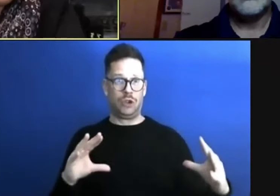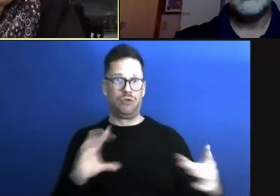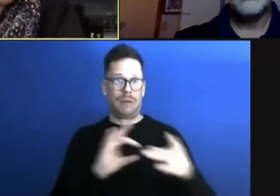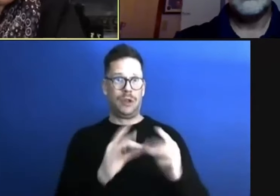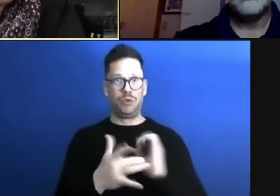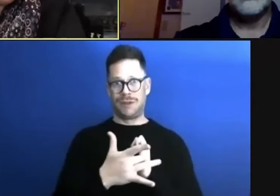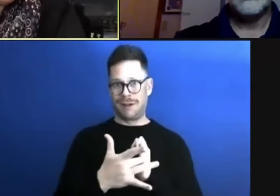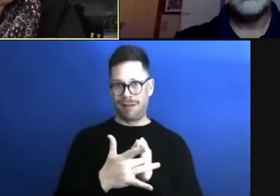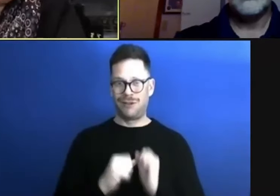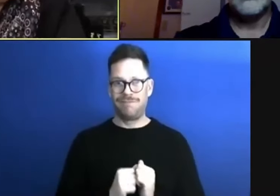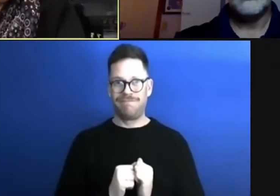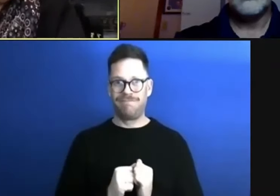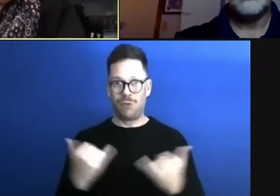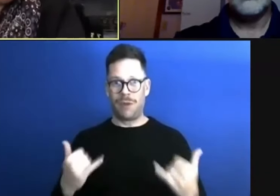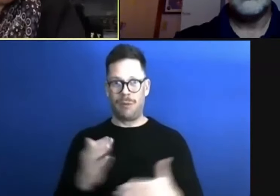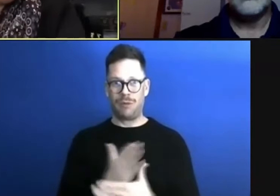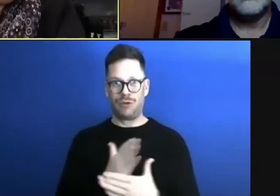So let me share this.